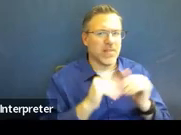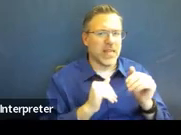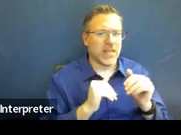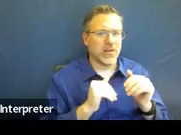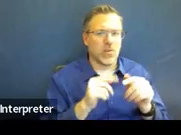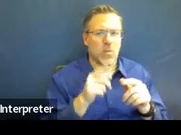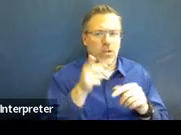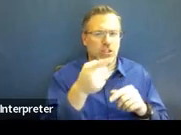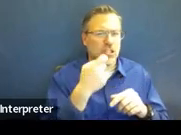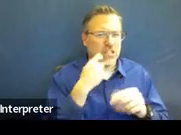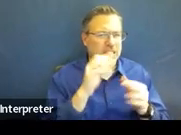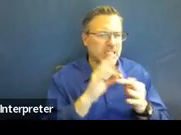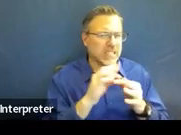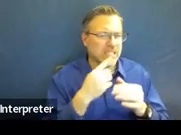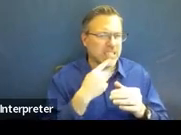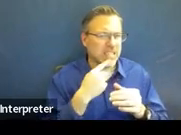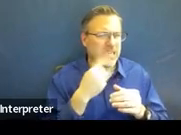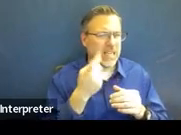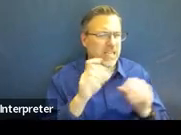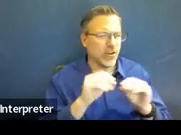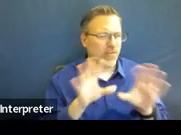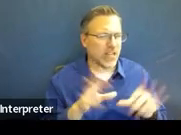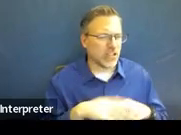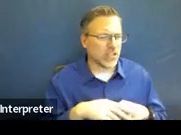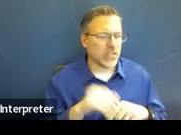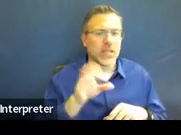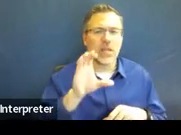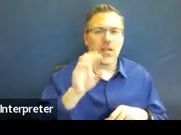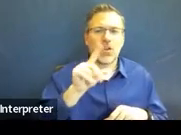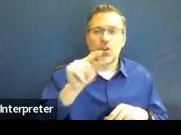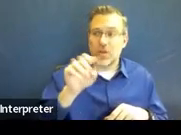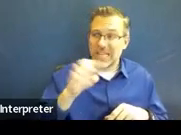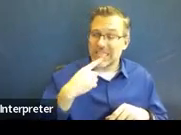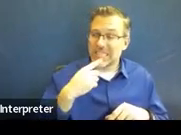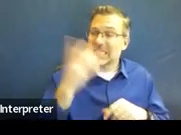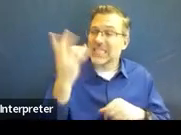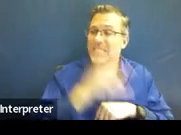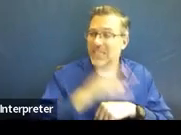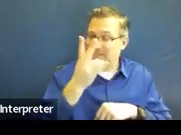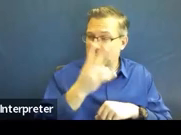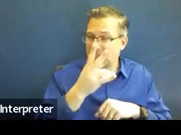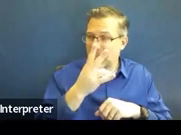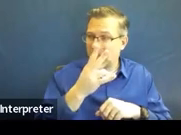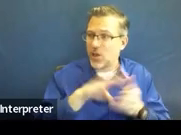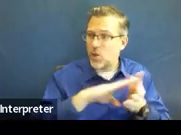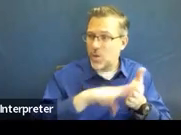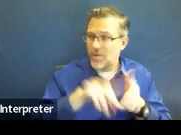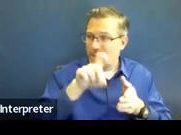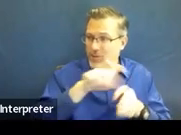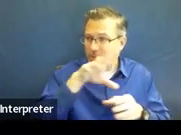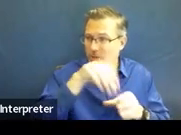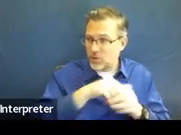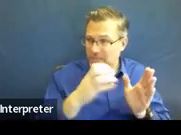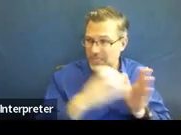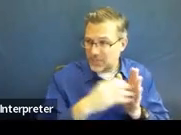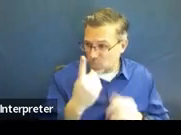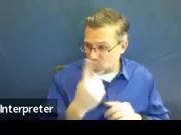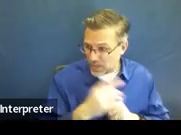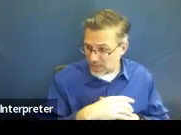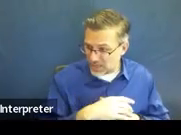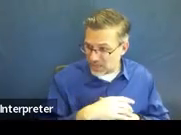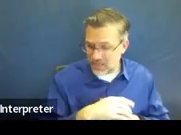clarification on that. That the waiver, the seven-day waiver needed to be included in the written notice in section one? Yes.